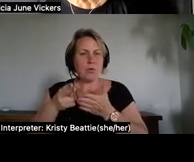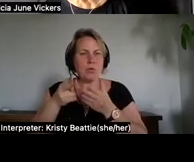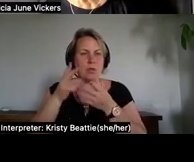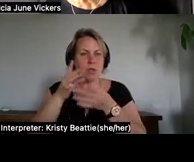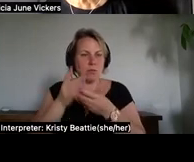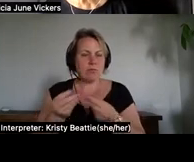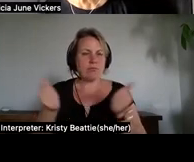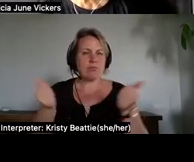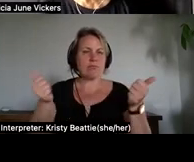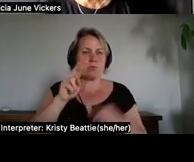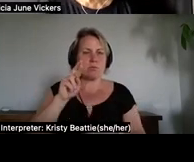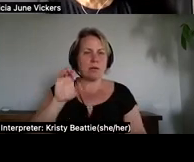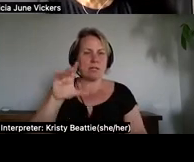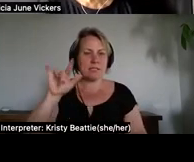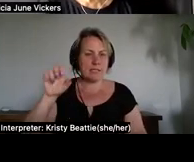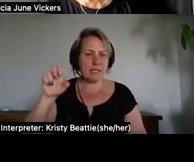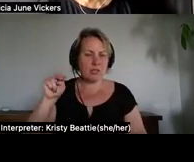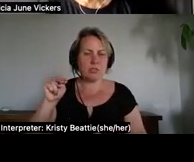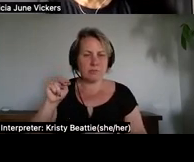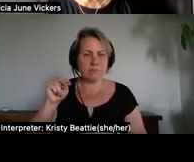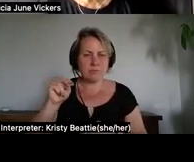one of the clients i had